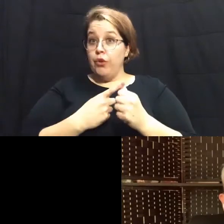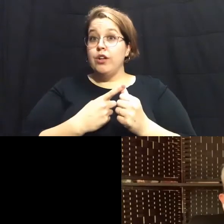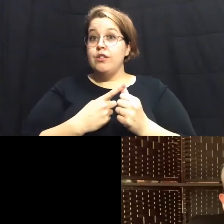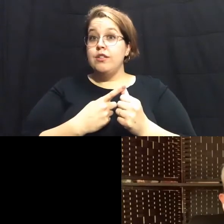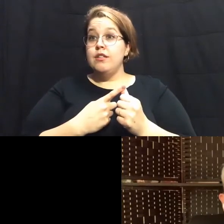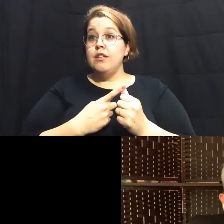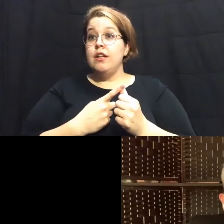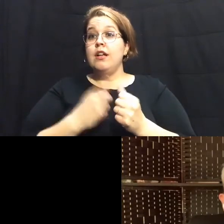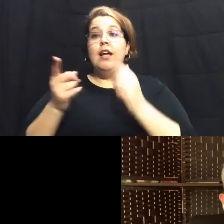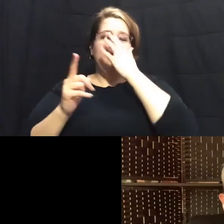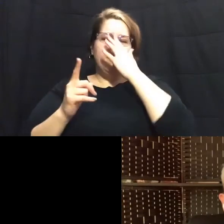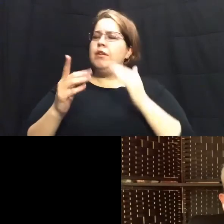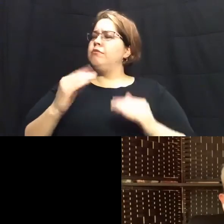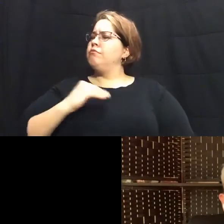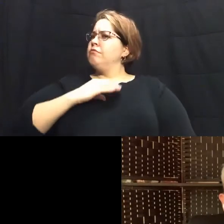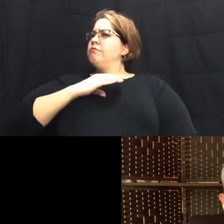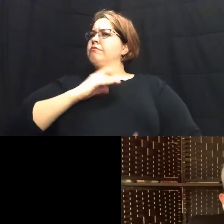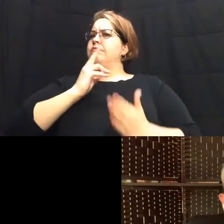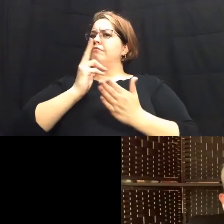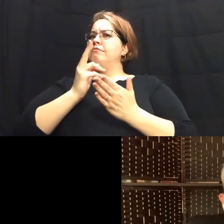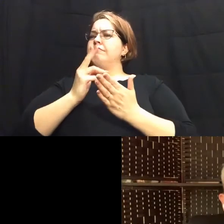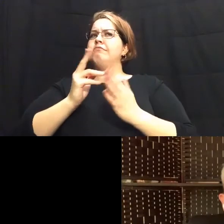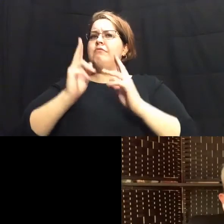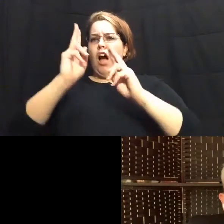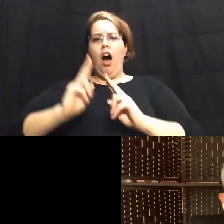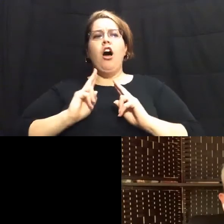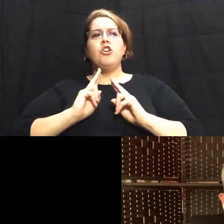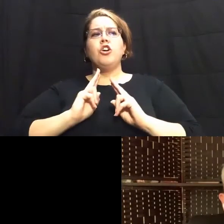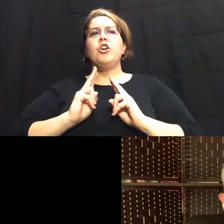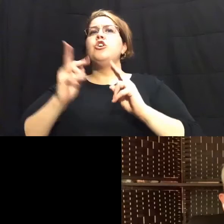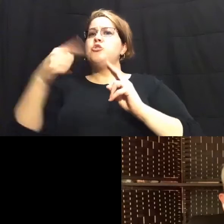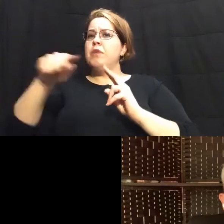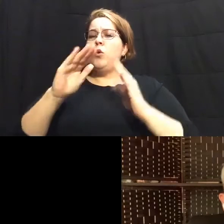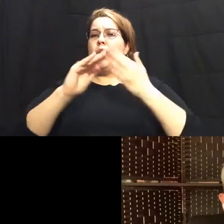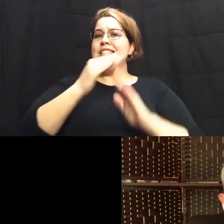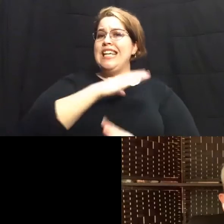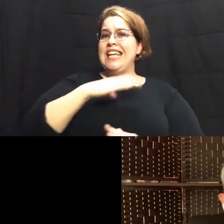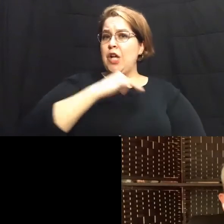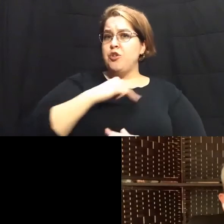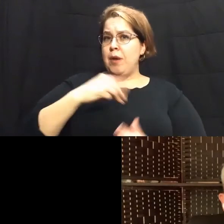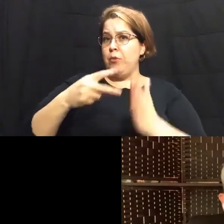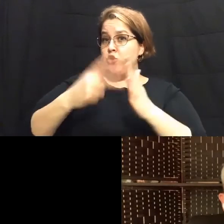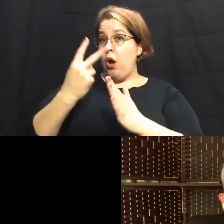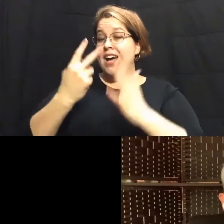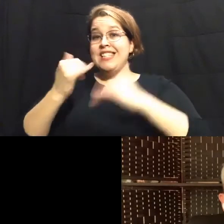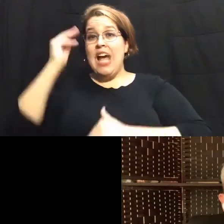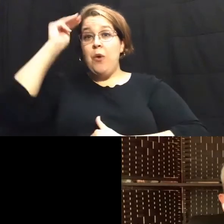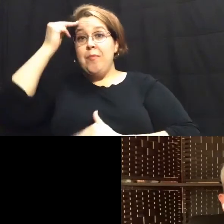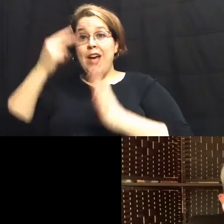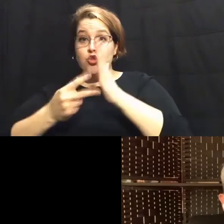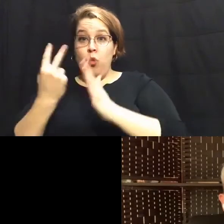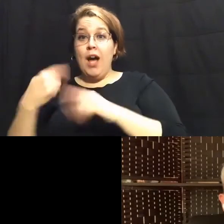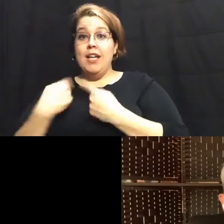the great honor uh and privilege of my life to serve as your city councilman uh for two terms and now as your mayor for two